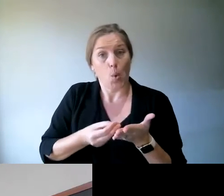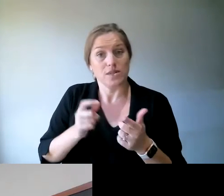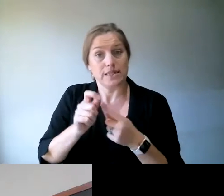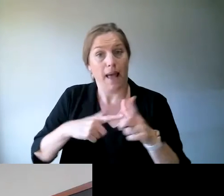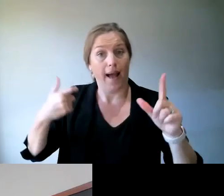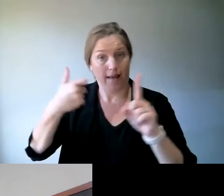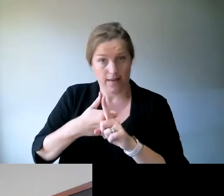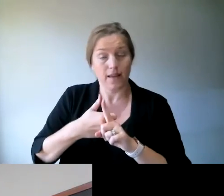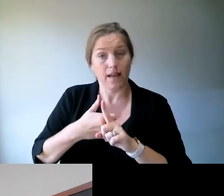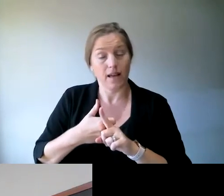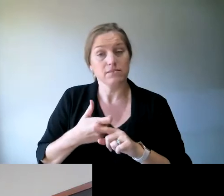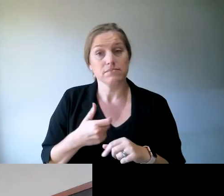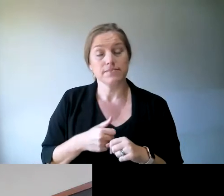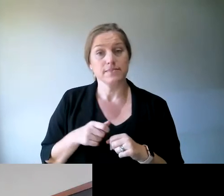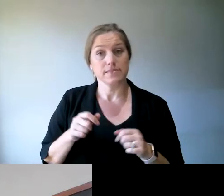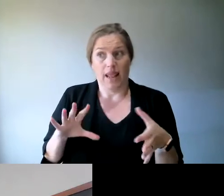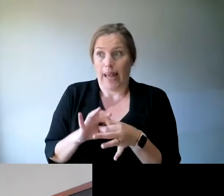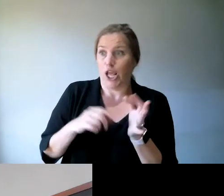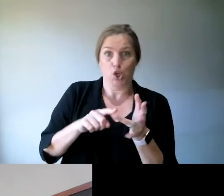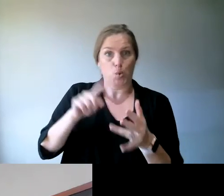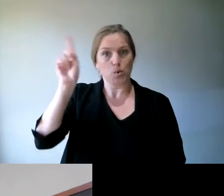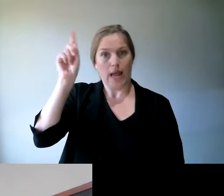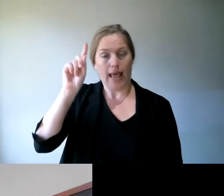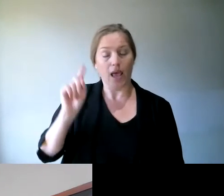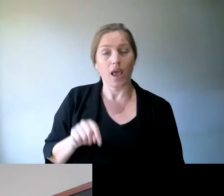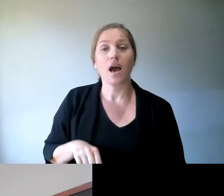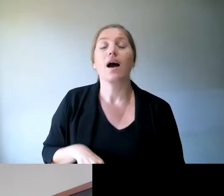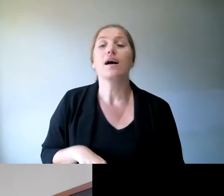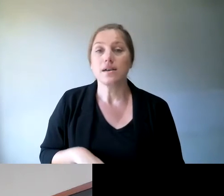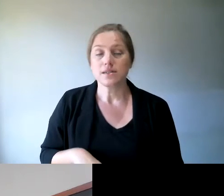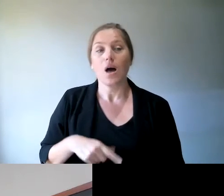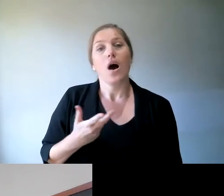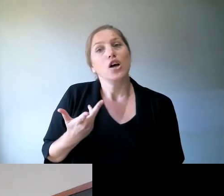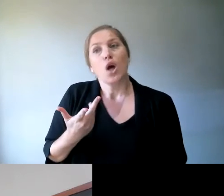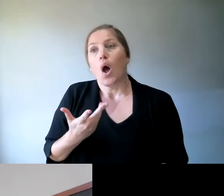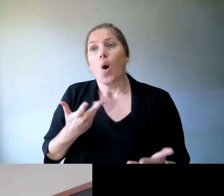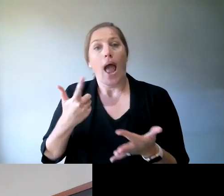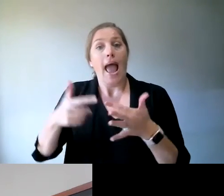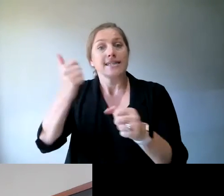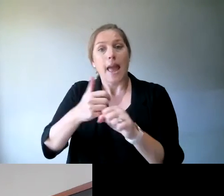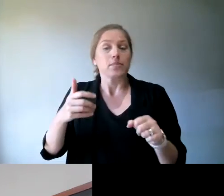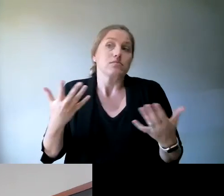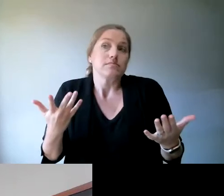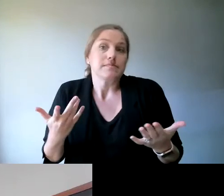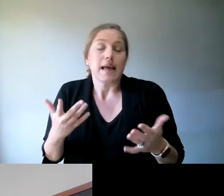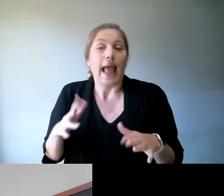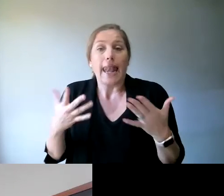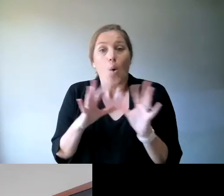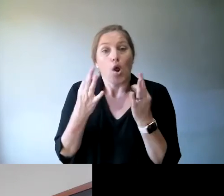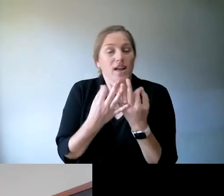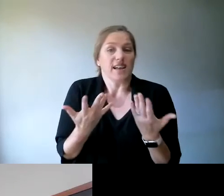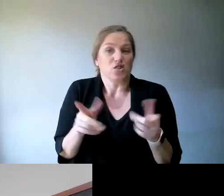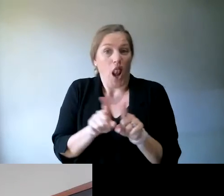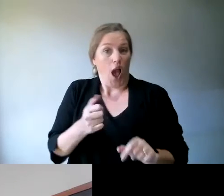get together. And there's an organizational side to that. So organizations like mine, MS Australia, that's part of the